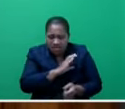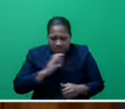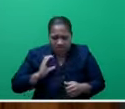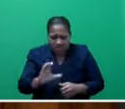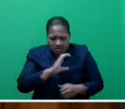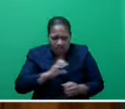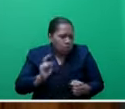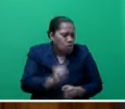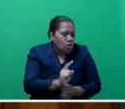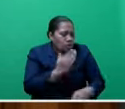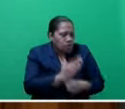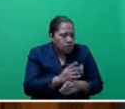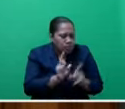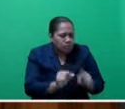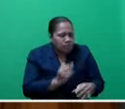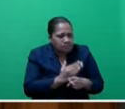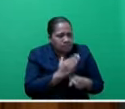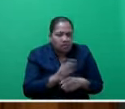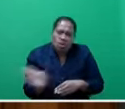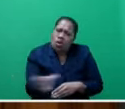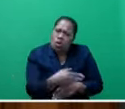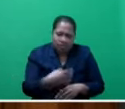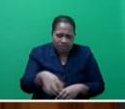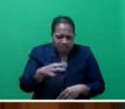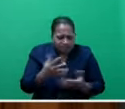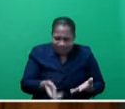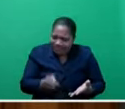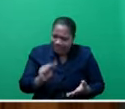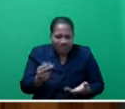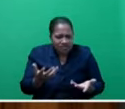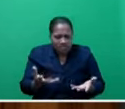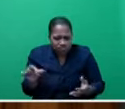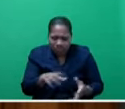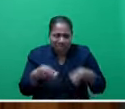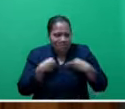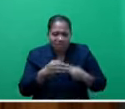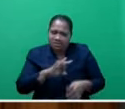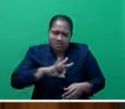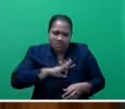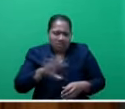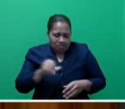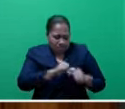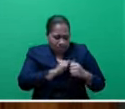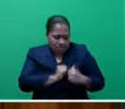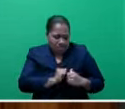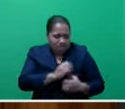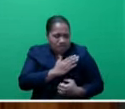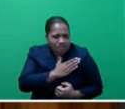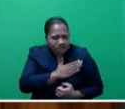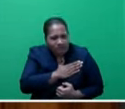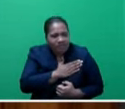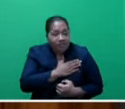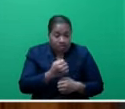job done. You all deserve a medal and our sincerest and most heartfelt gratitude. One of the most important lessons I've